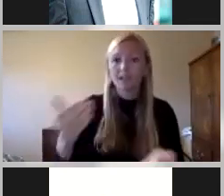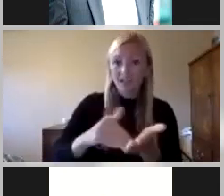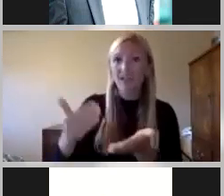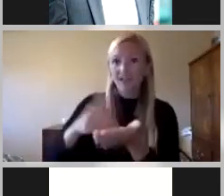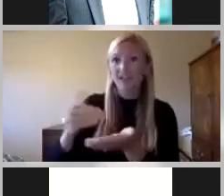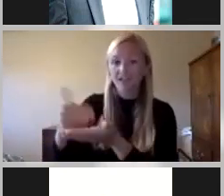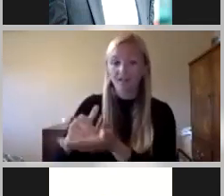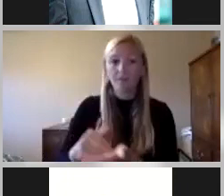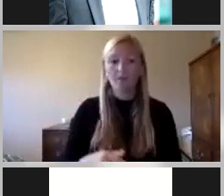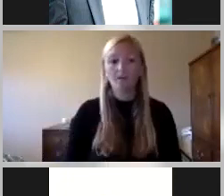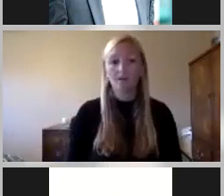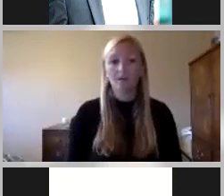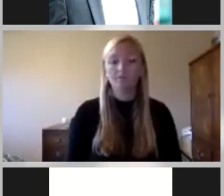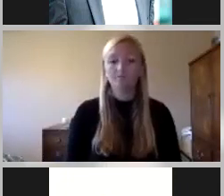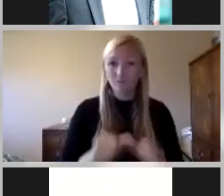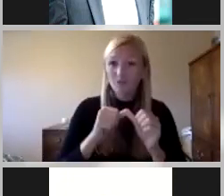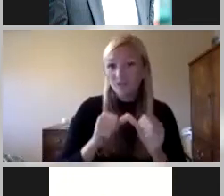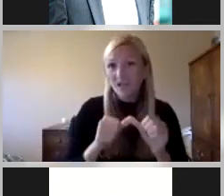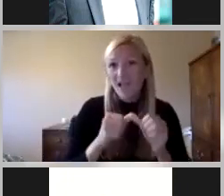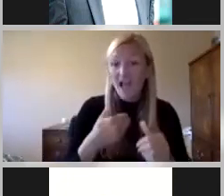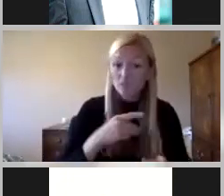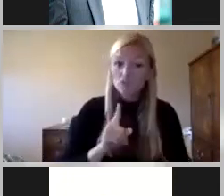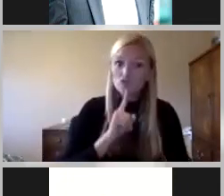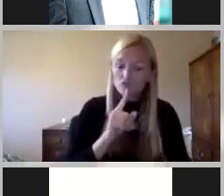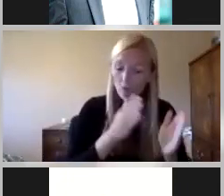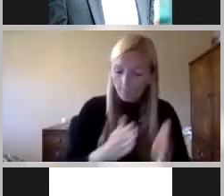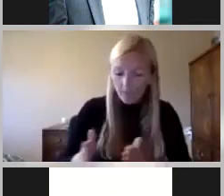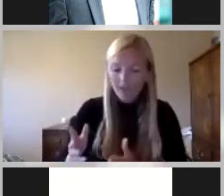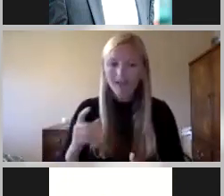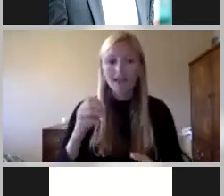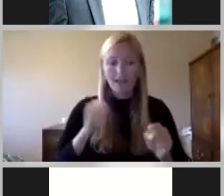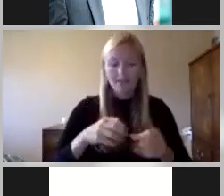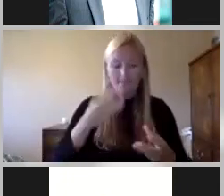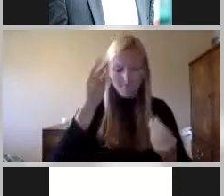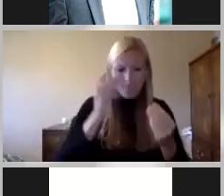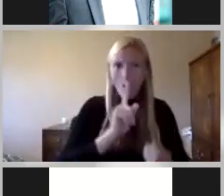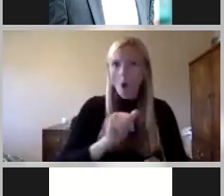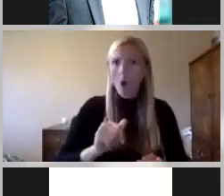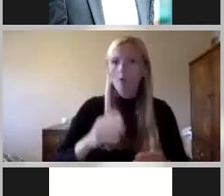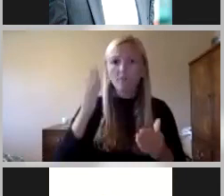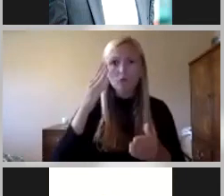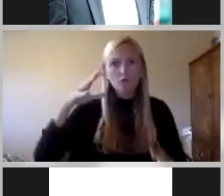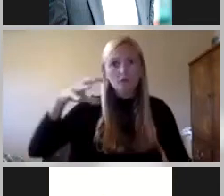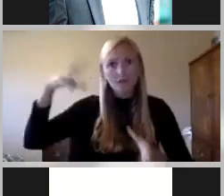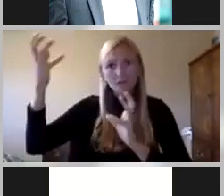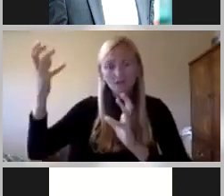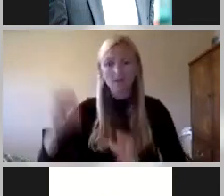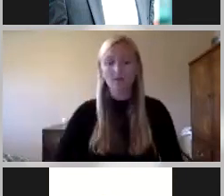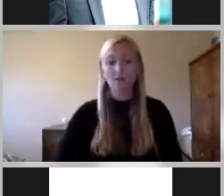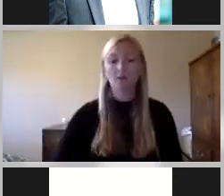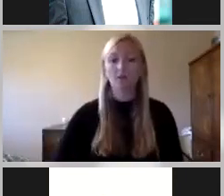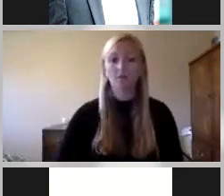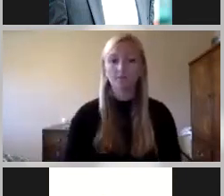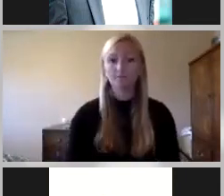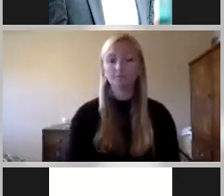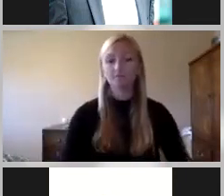when we have true and tried plans and have considered all of the possibilities of disaster and all of the inimaginable things that can happen. And